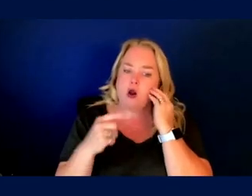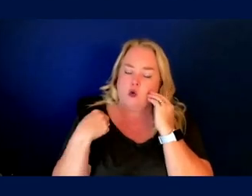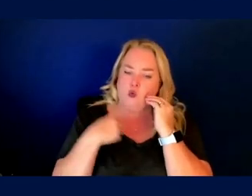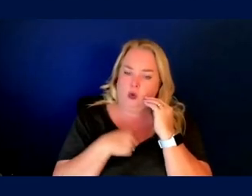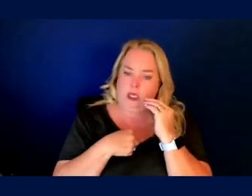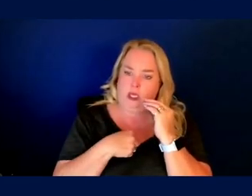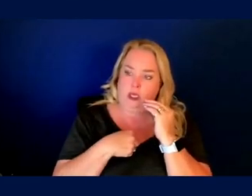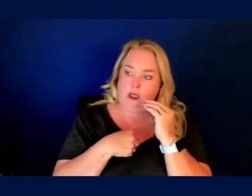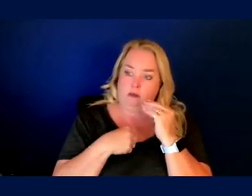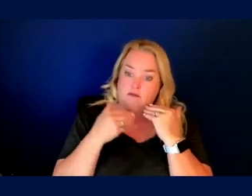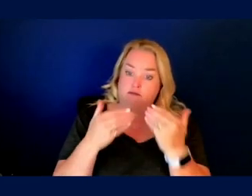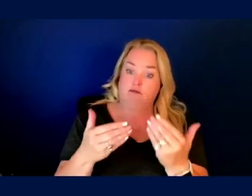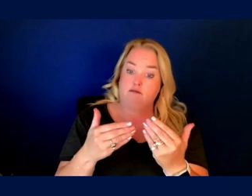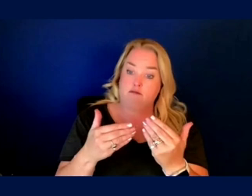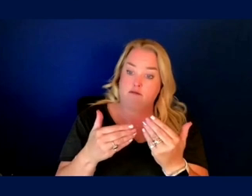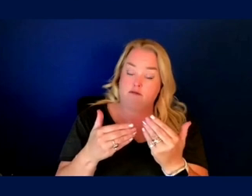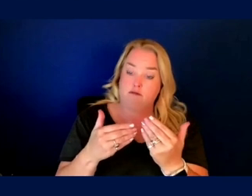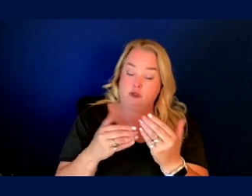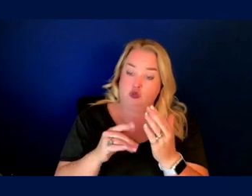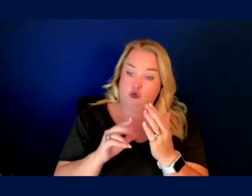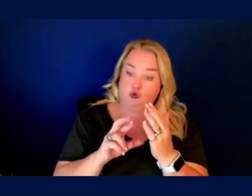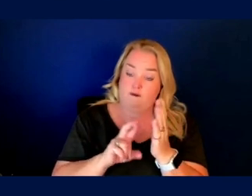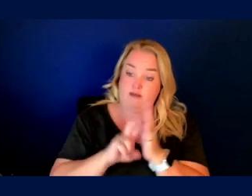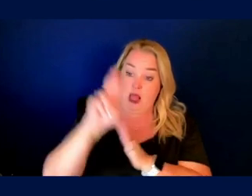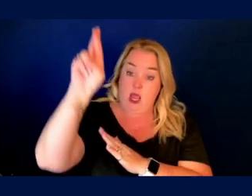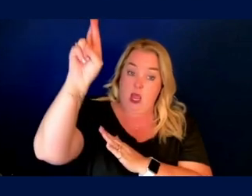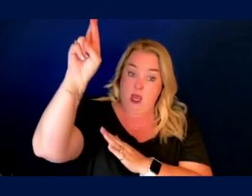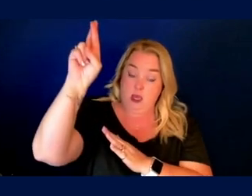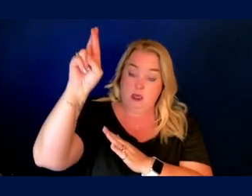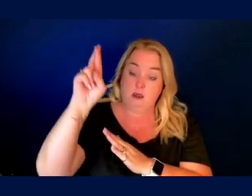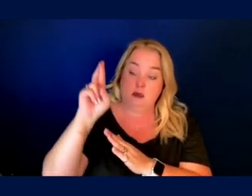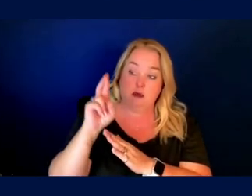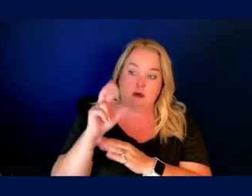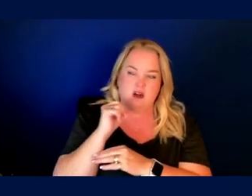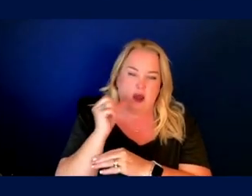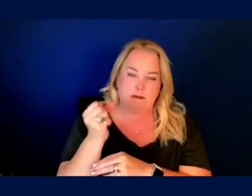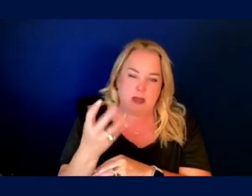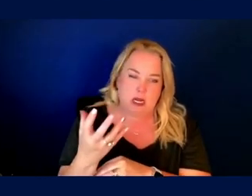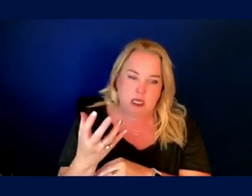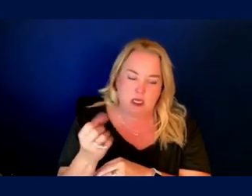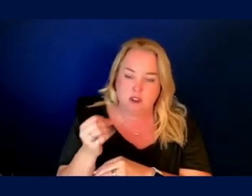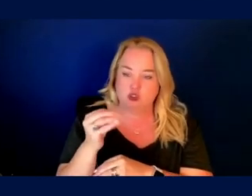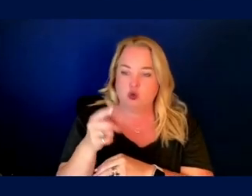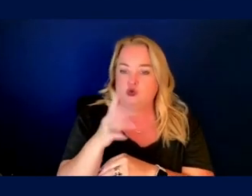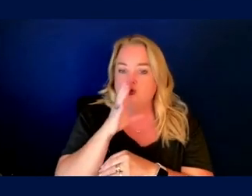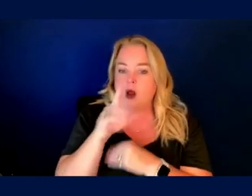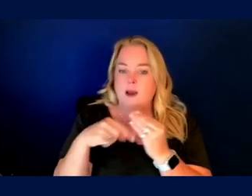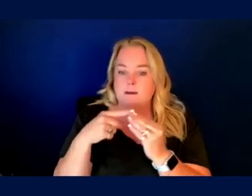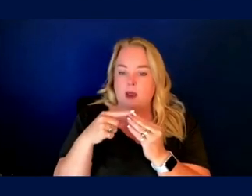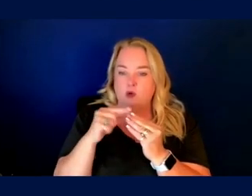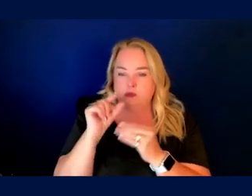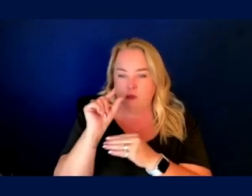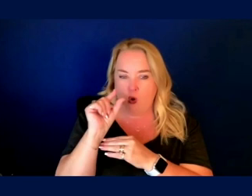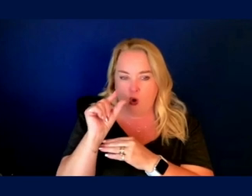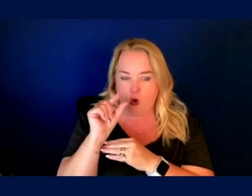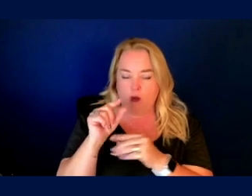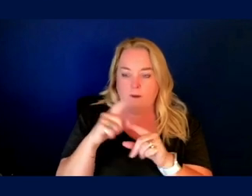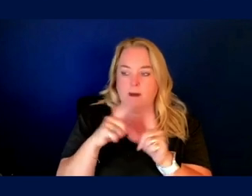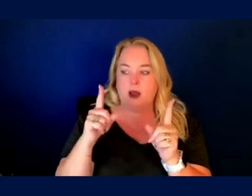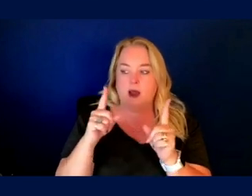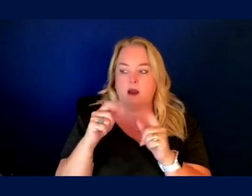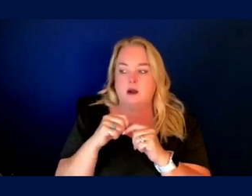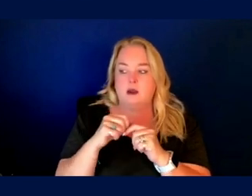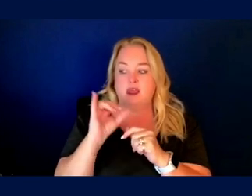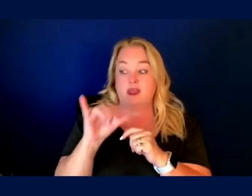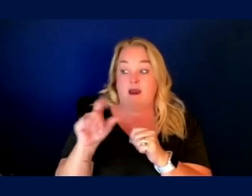fly into space for the foreseeable future? Not very many. So you talk about small n, but especially that